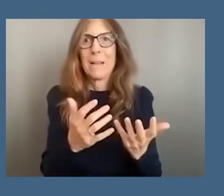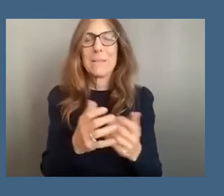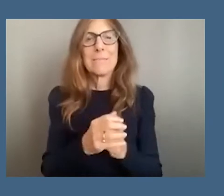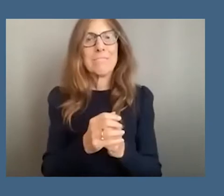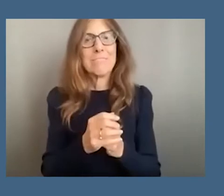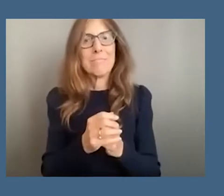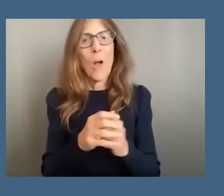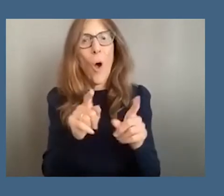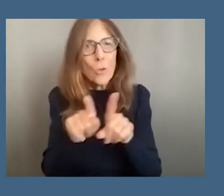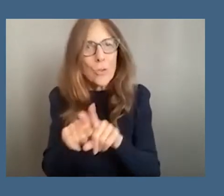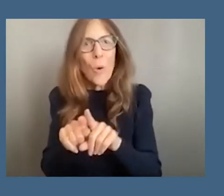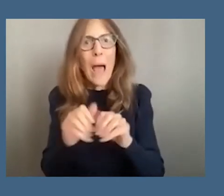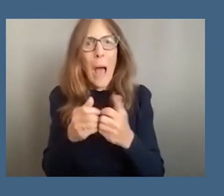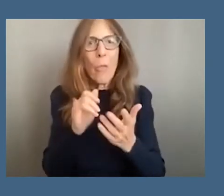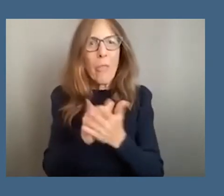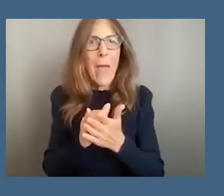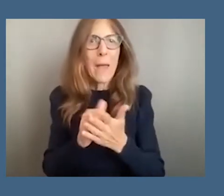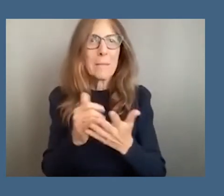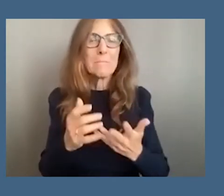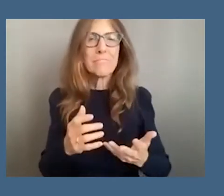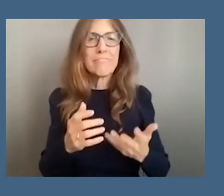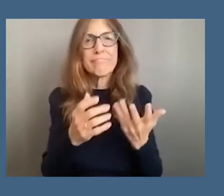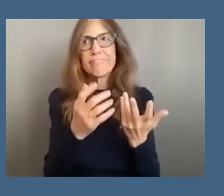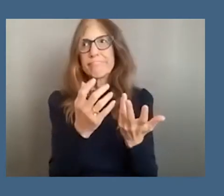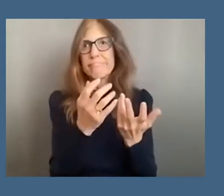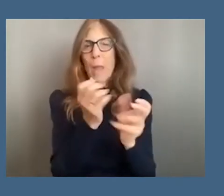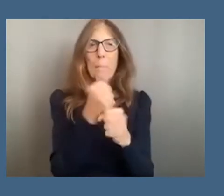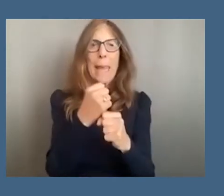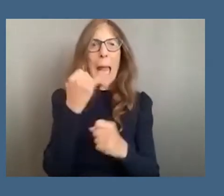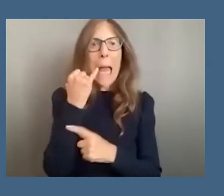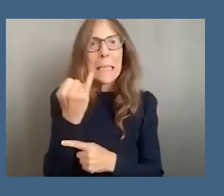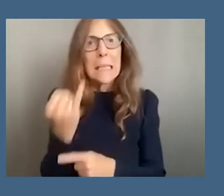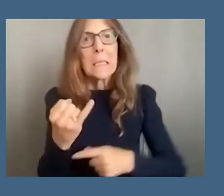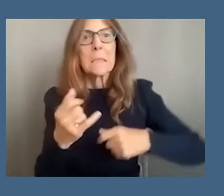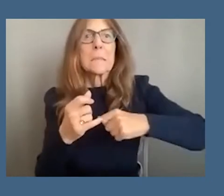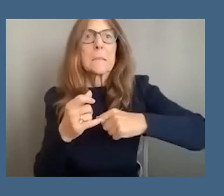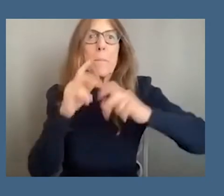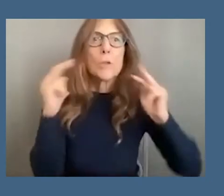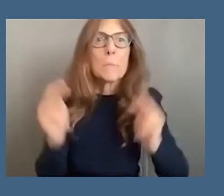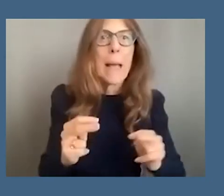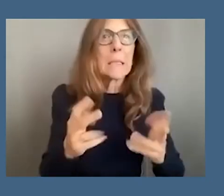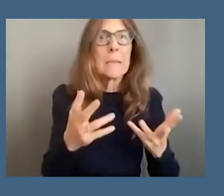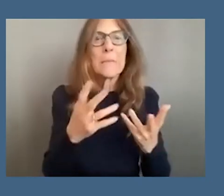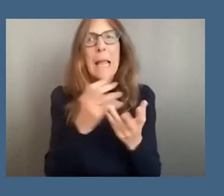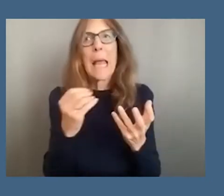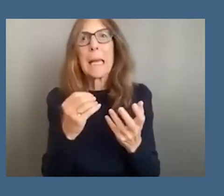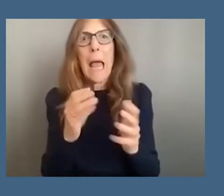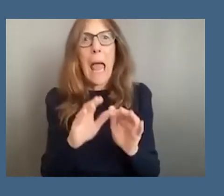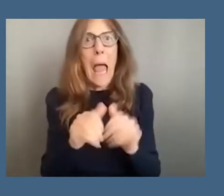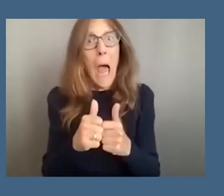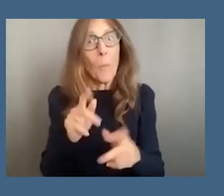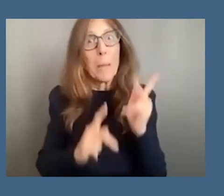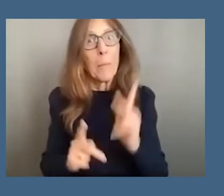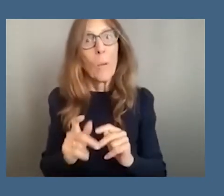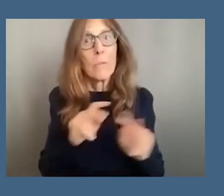also productive of ideas productive of perspectives productive of how people understand their